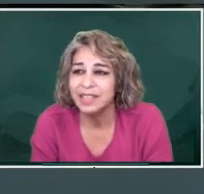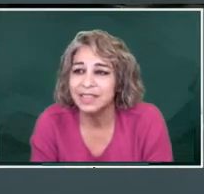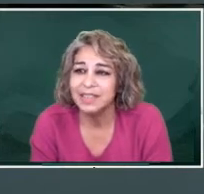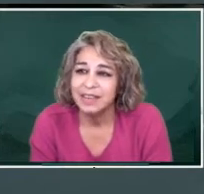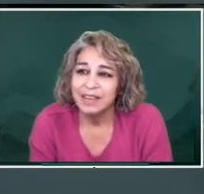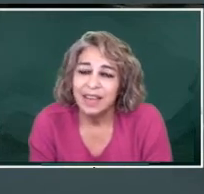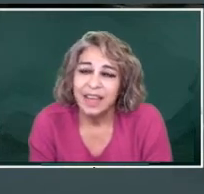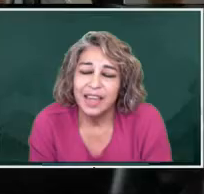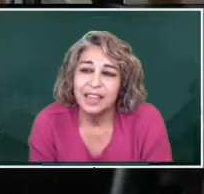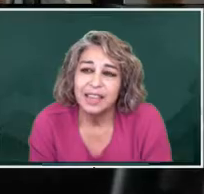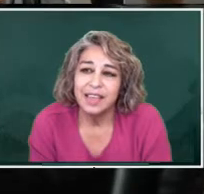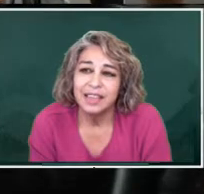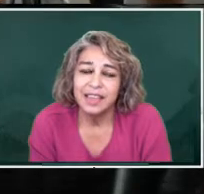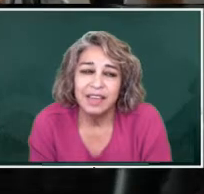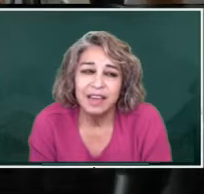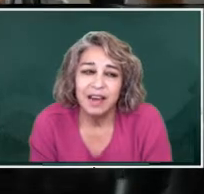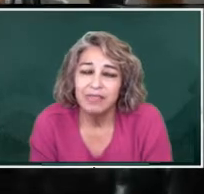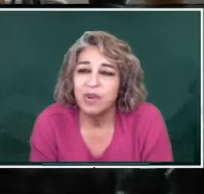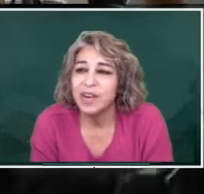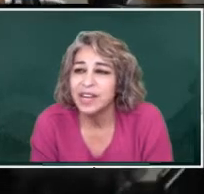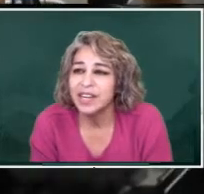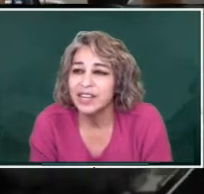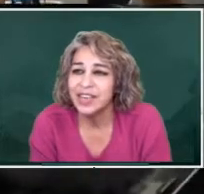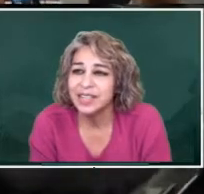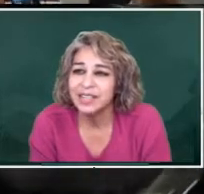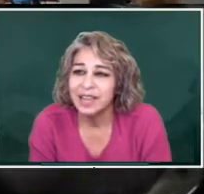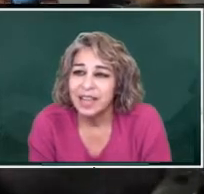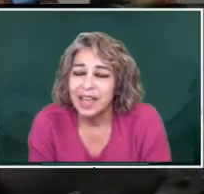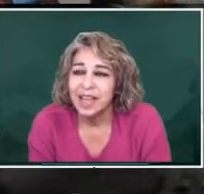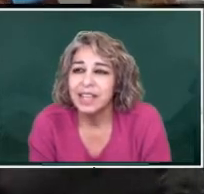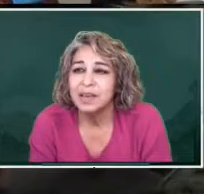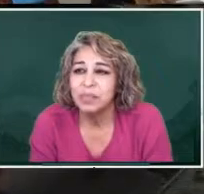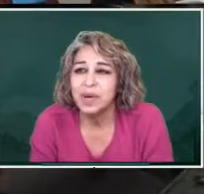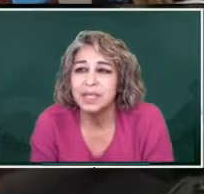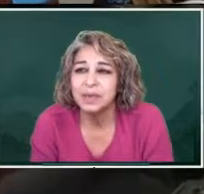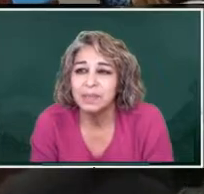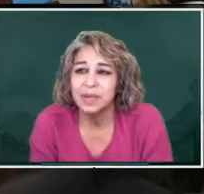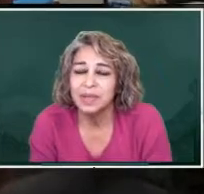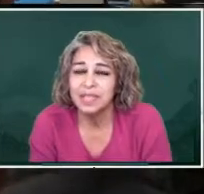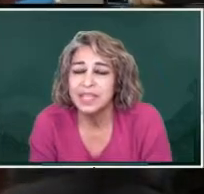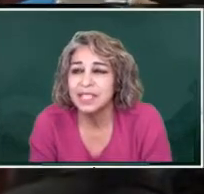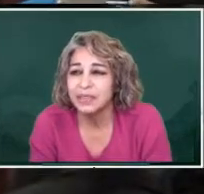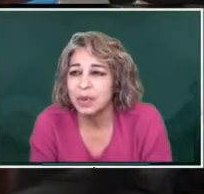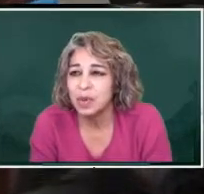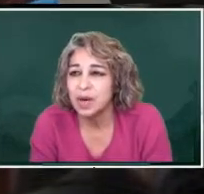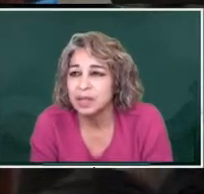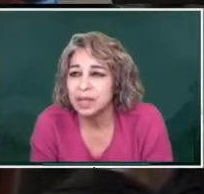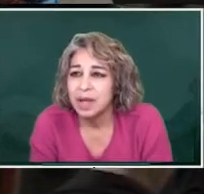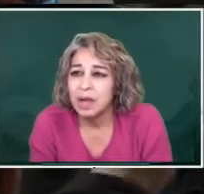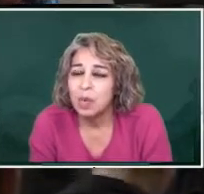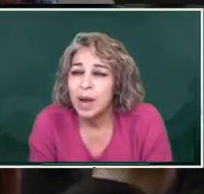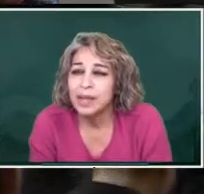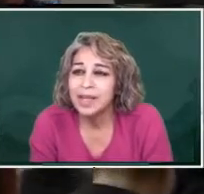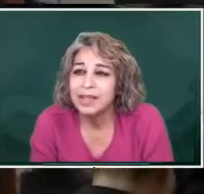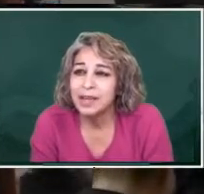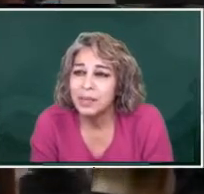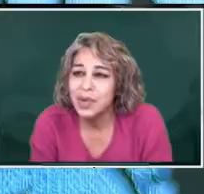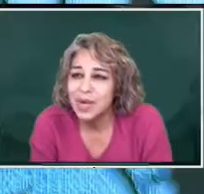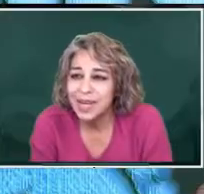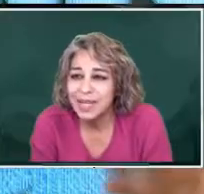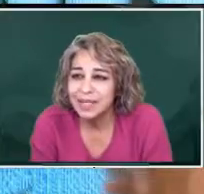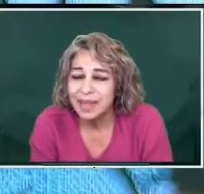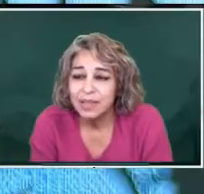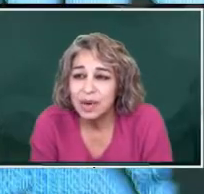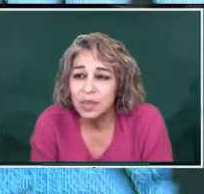These offices in the foreign countries, in the principal cities of the world. While in the